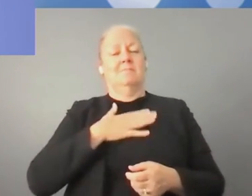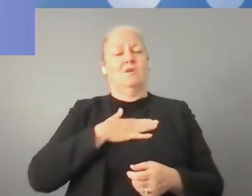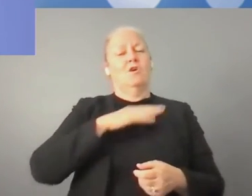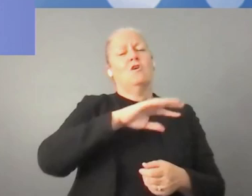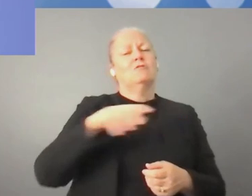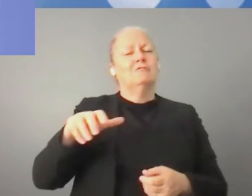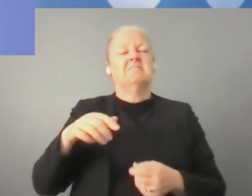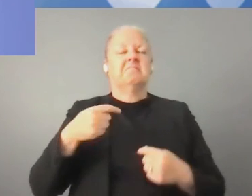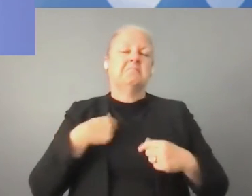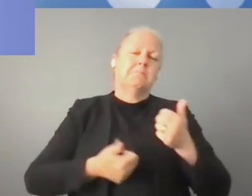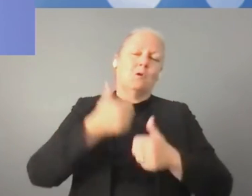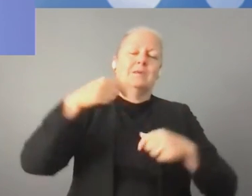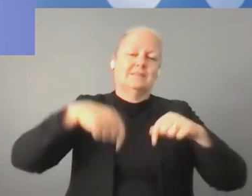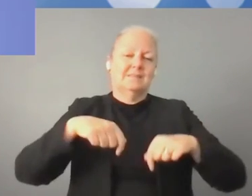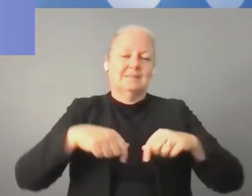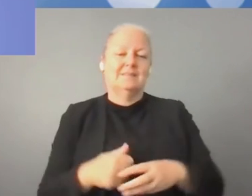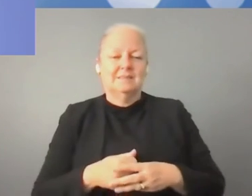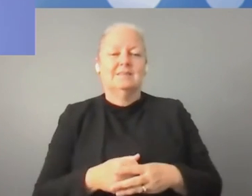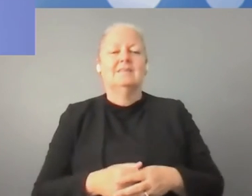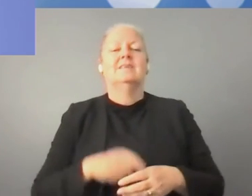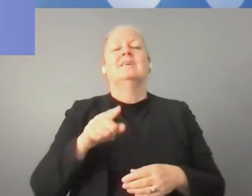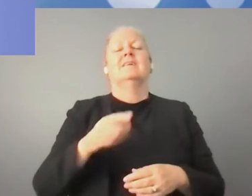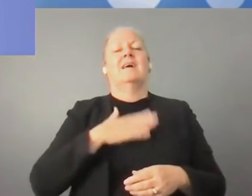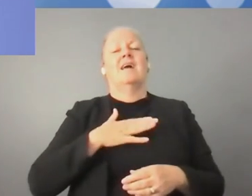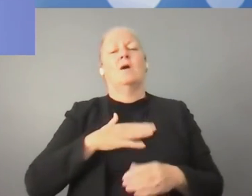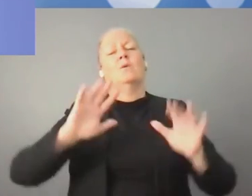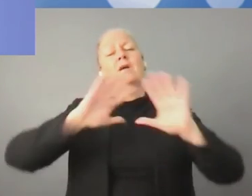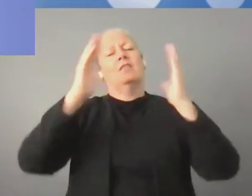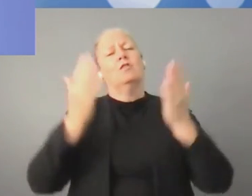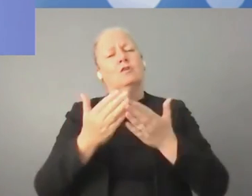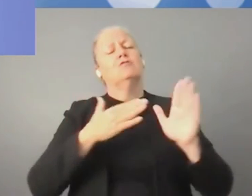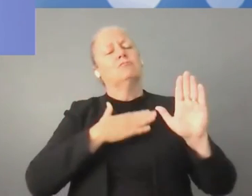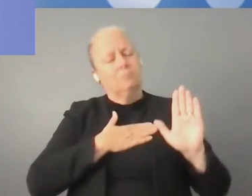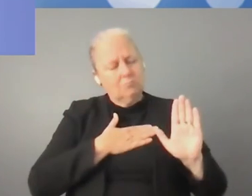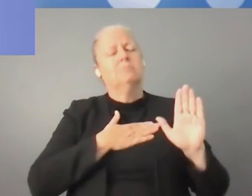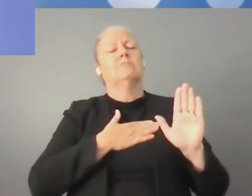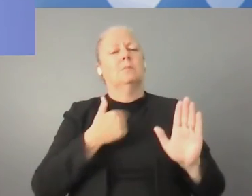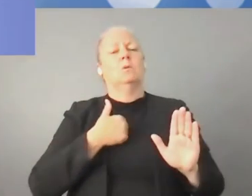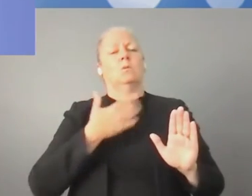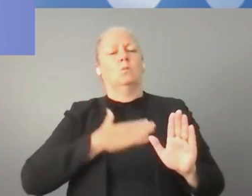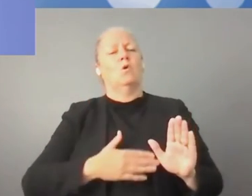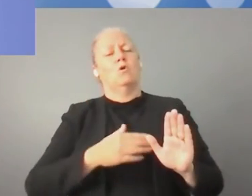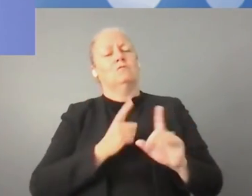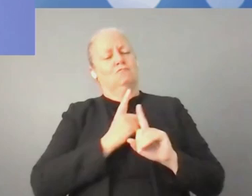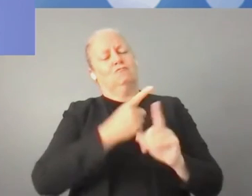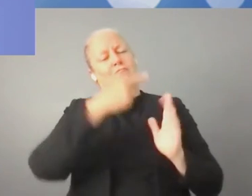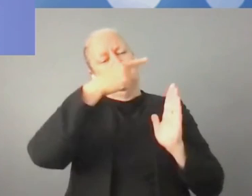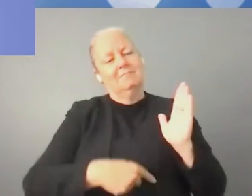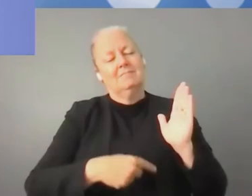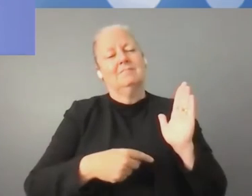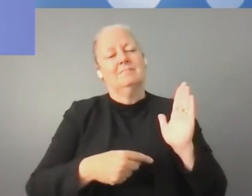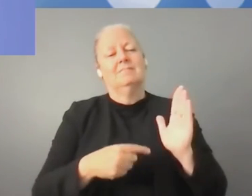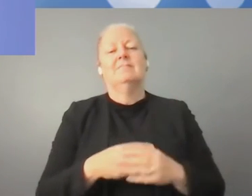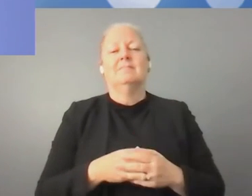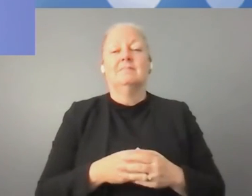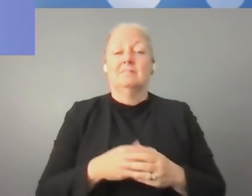This is the part for international commitments. And we will work with the